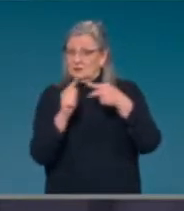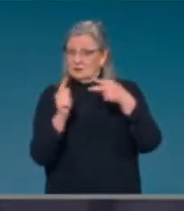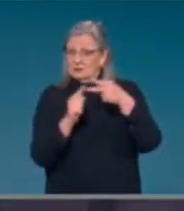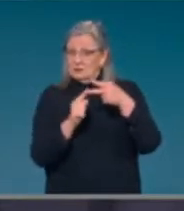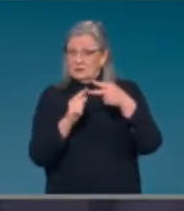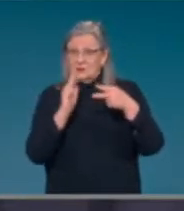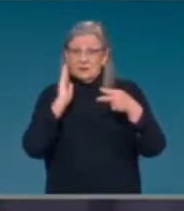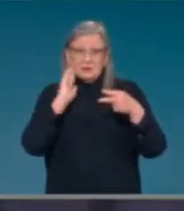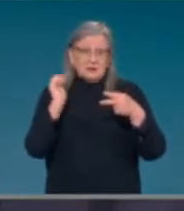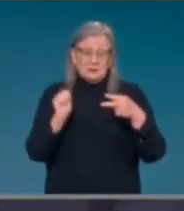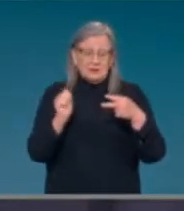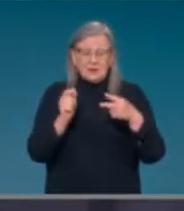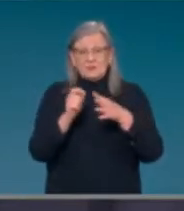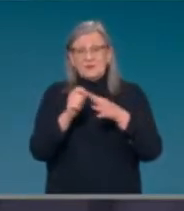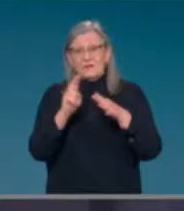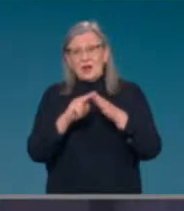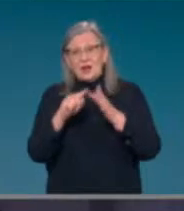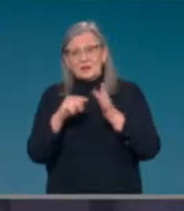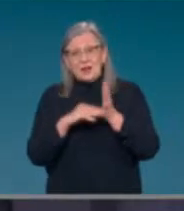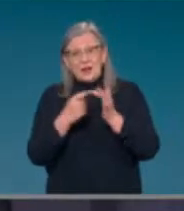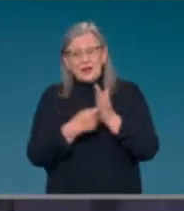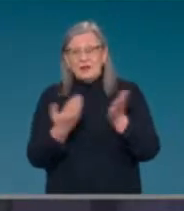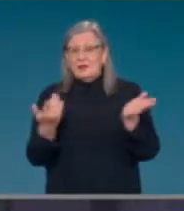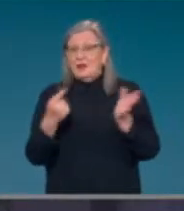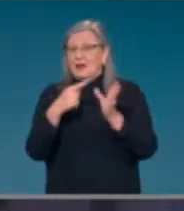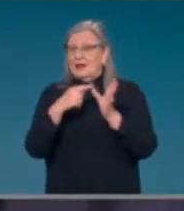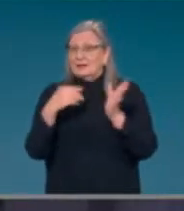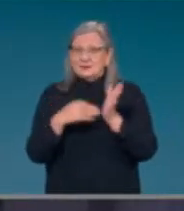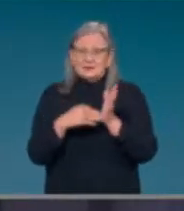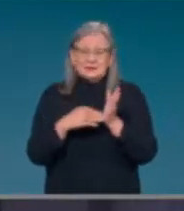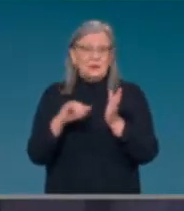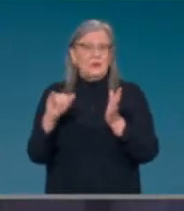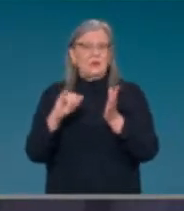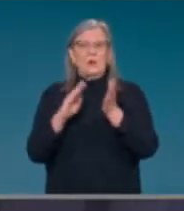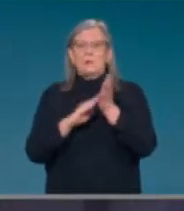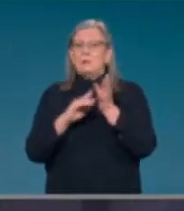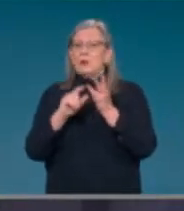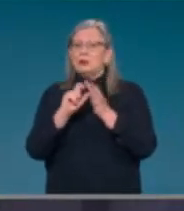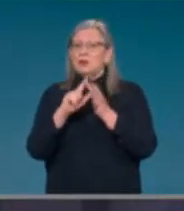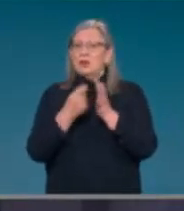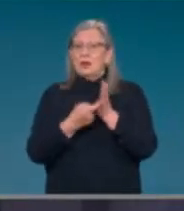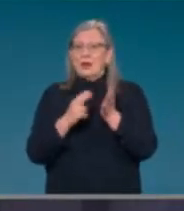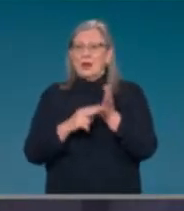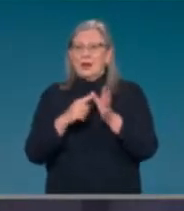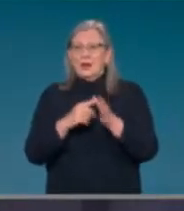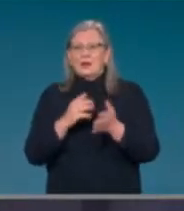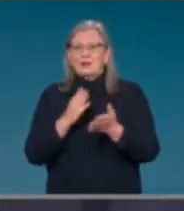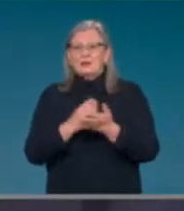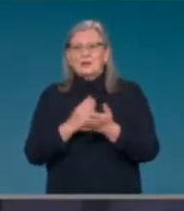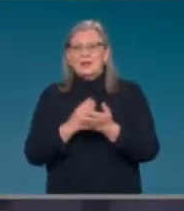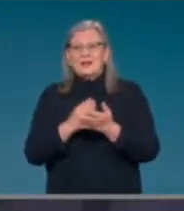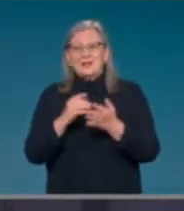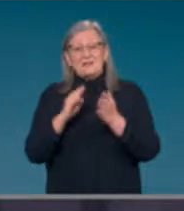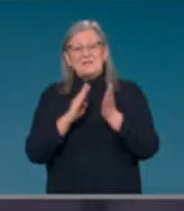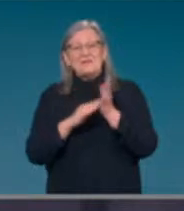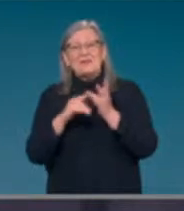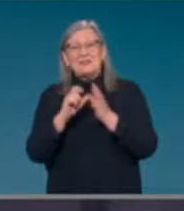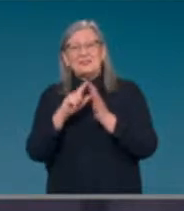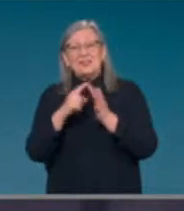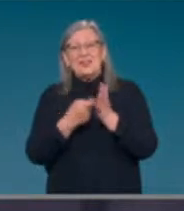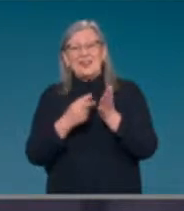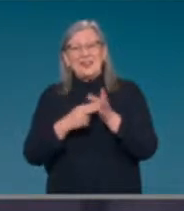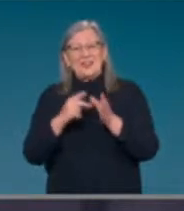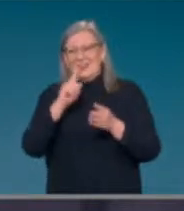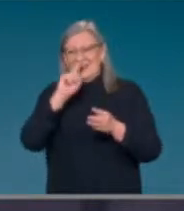or Moderna, although nobody who has had a second dose of Moderna would yet qualify, as that's been more